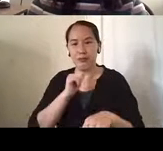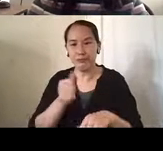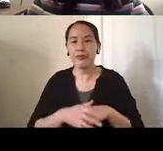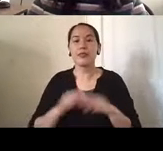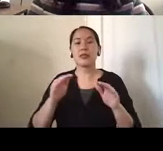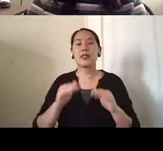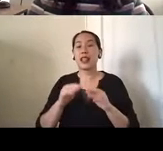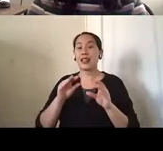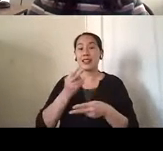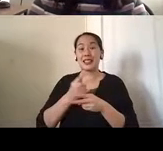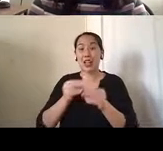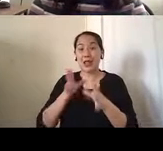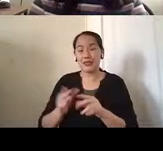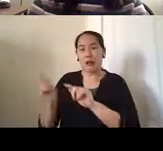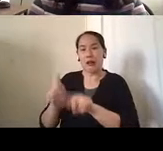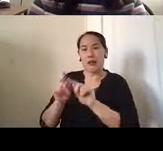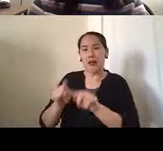were coming to help every single day.